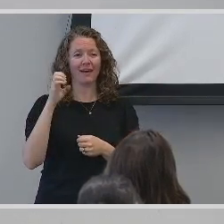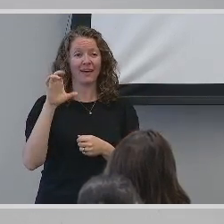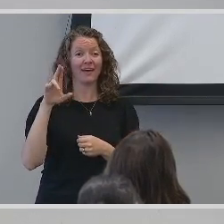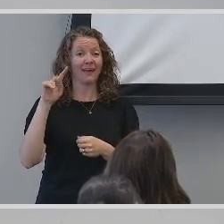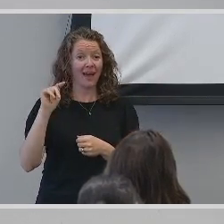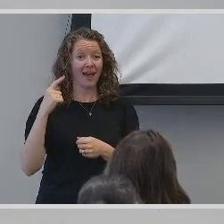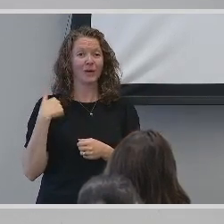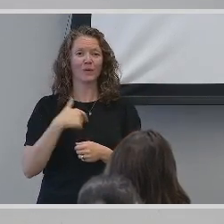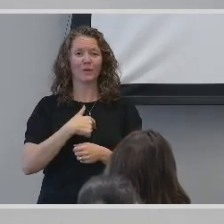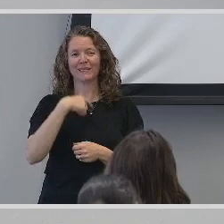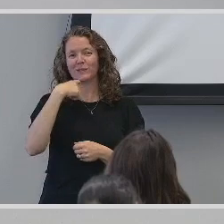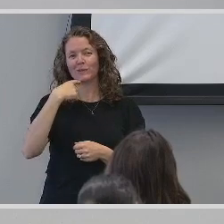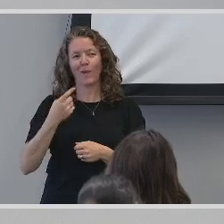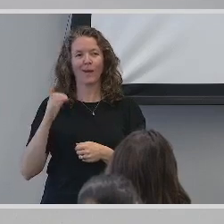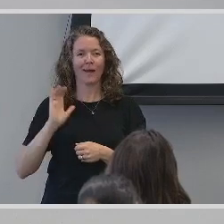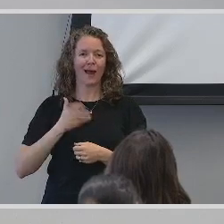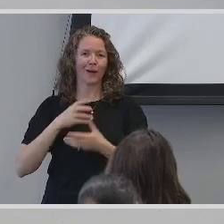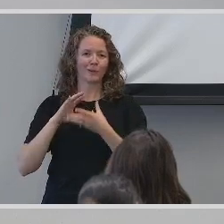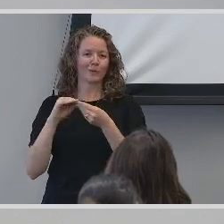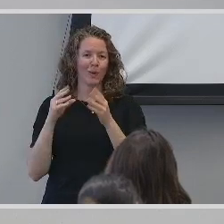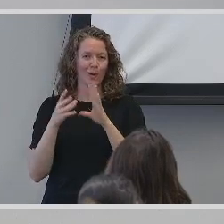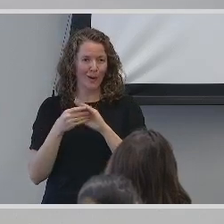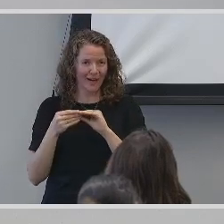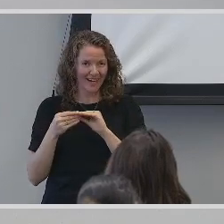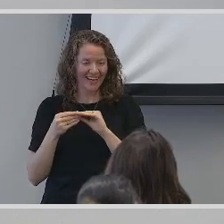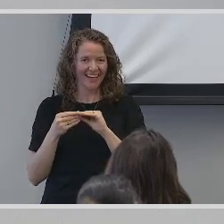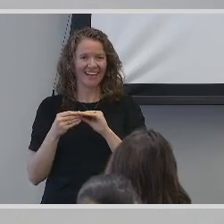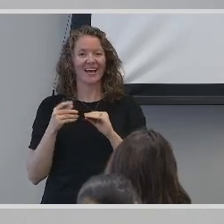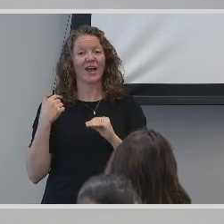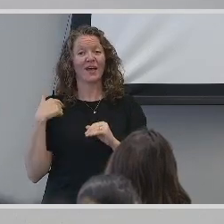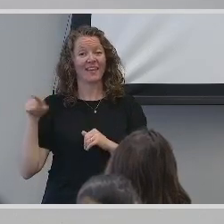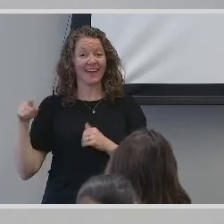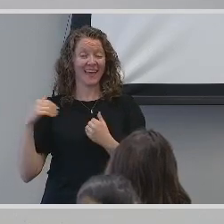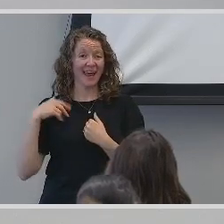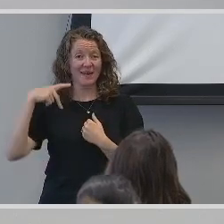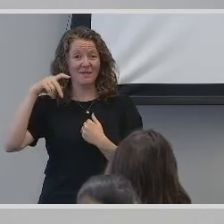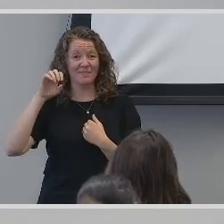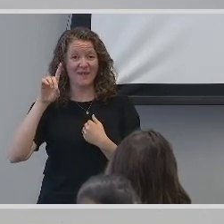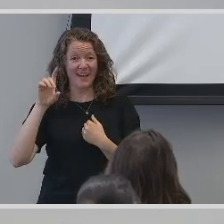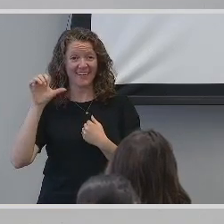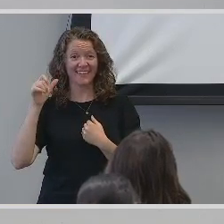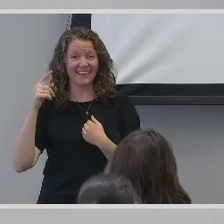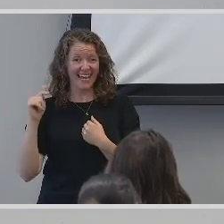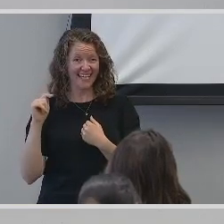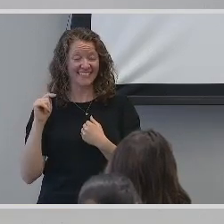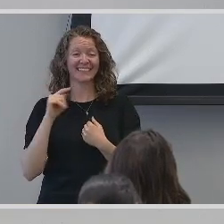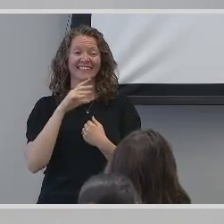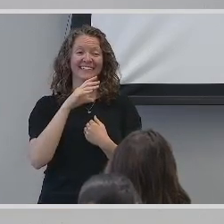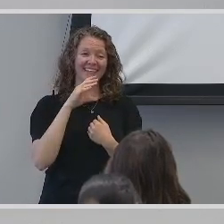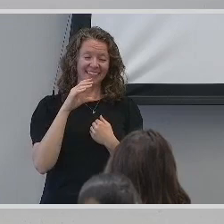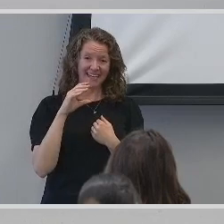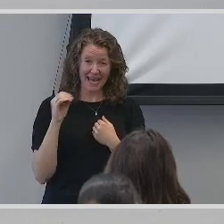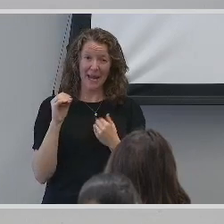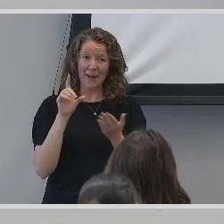New York magazine, and we were featured in both a podcast and in print. Reconnecting with my husband, Andrew,